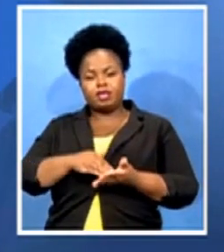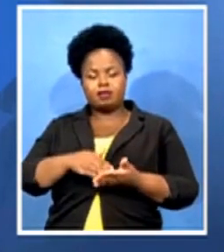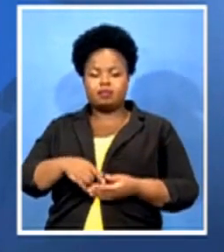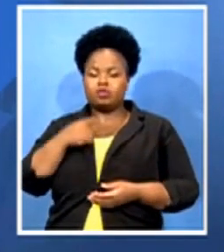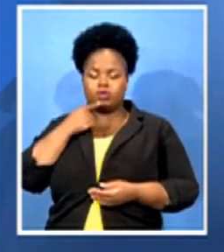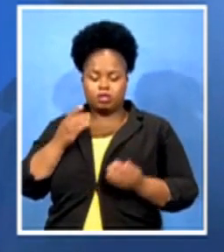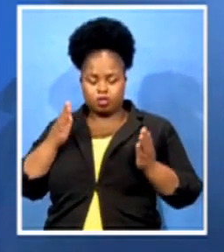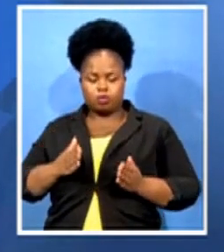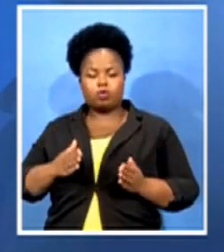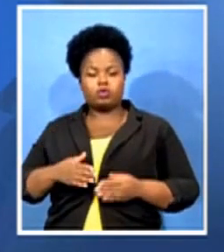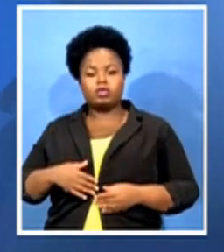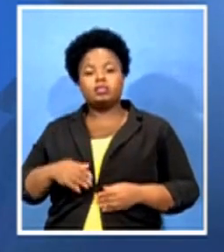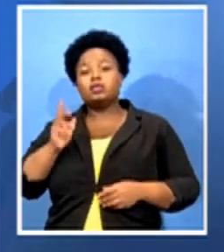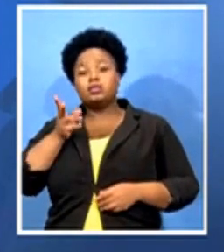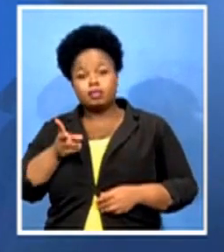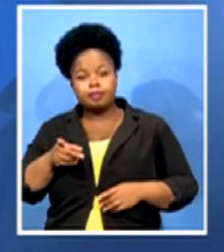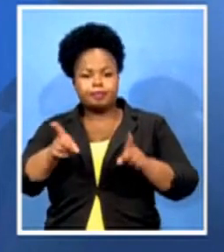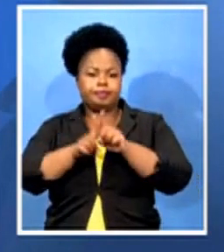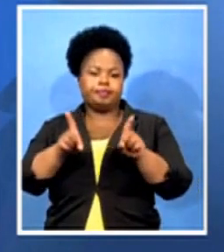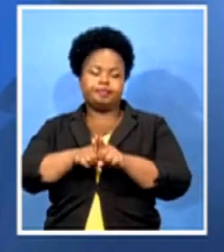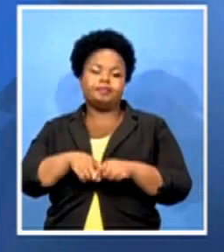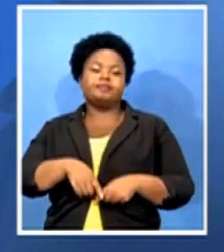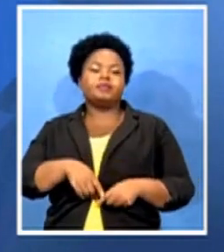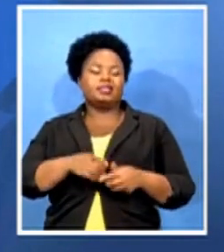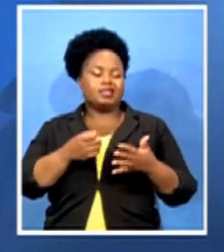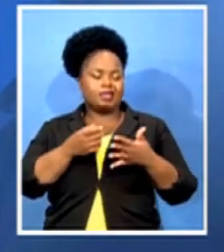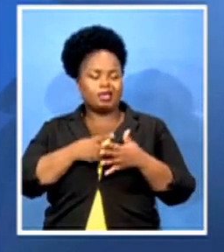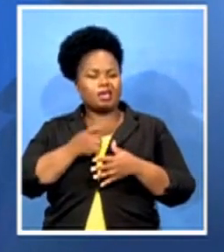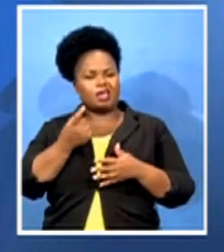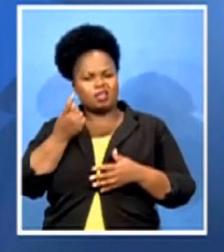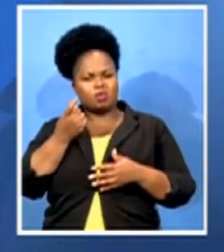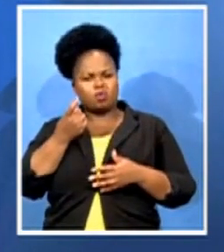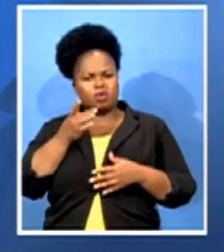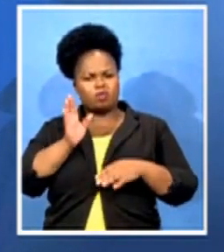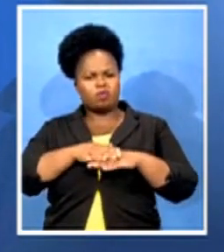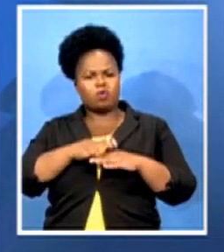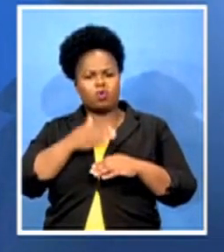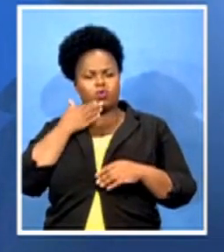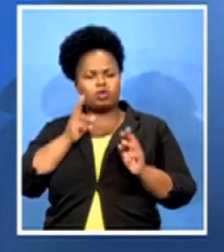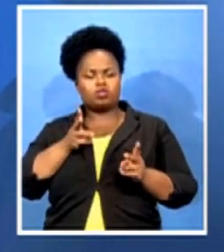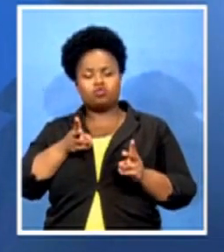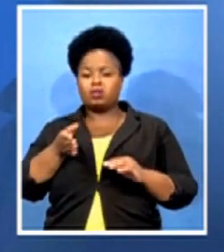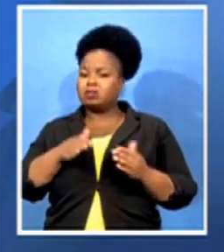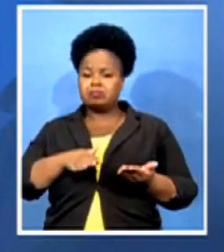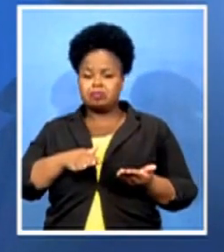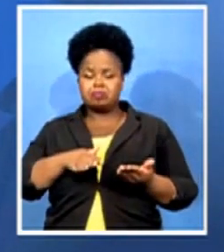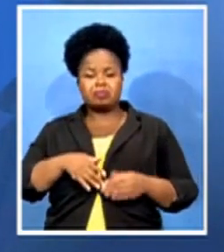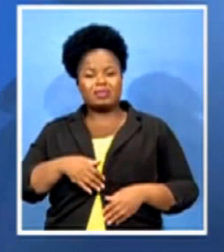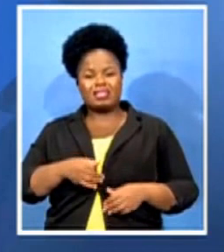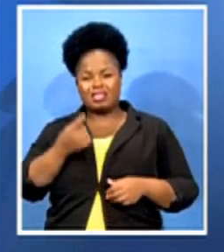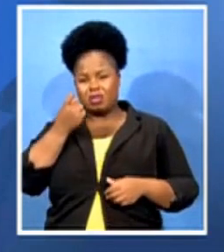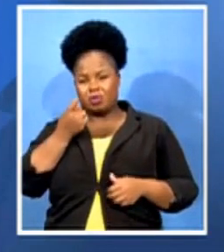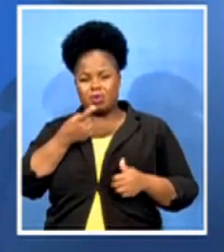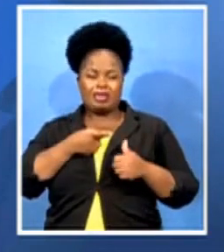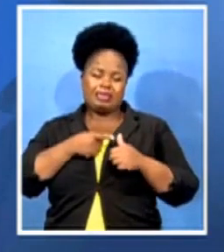indicate there is also another one with natural causes. And that one, unfortunately, it's an